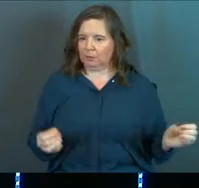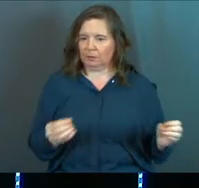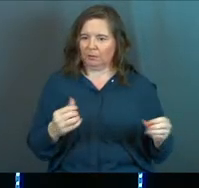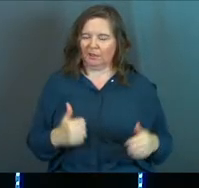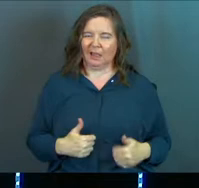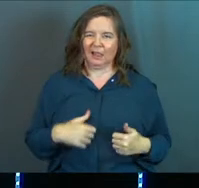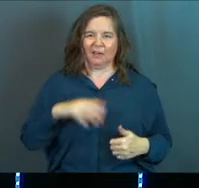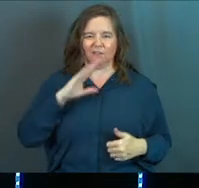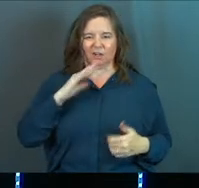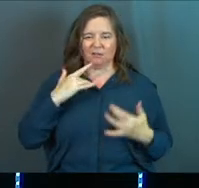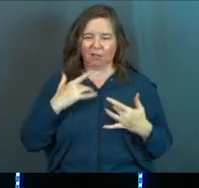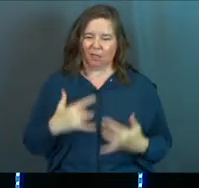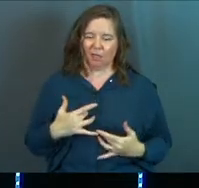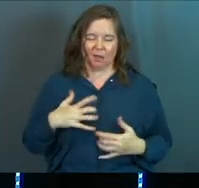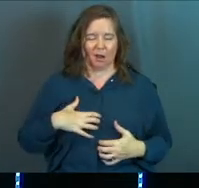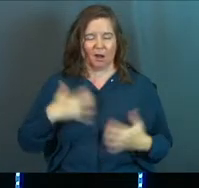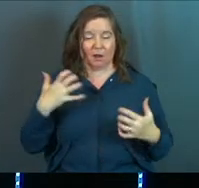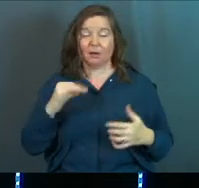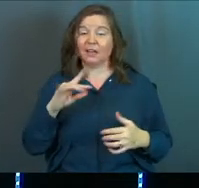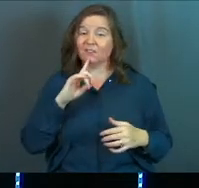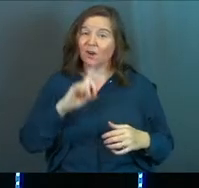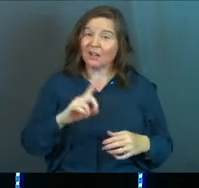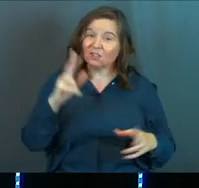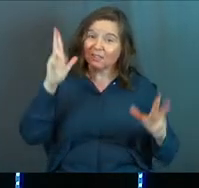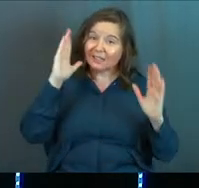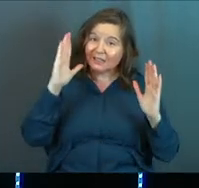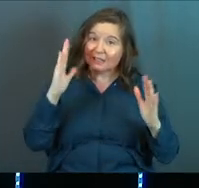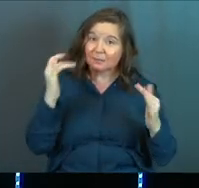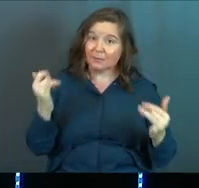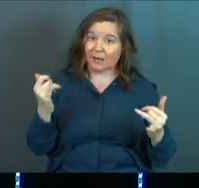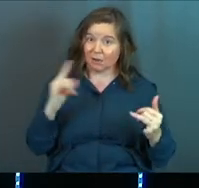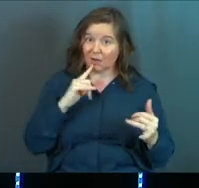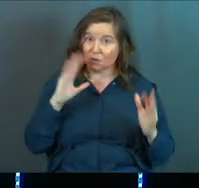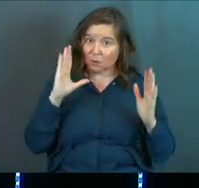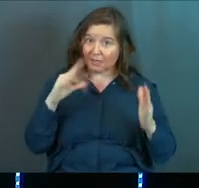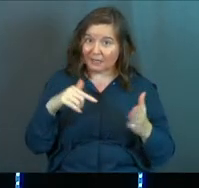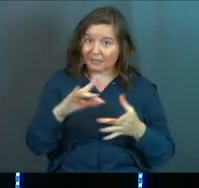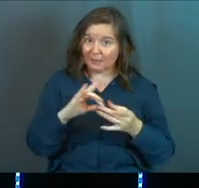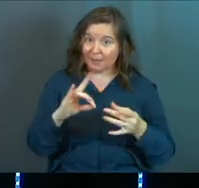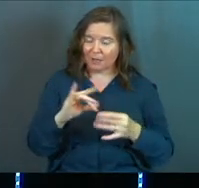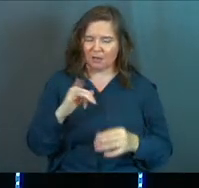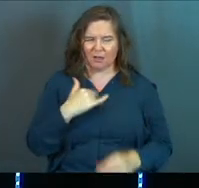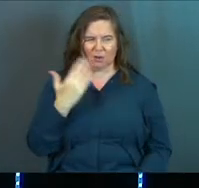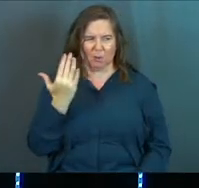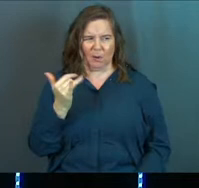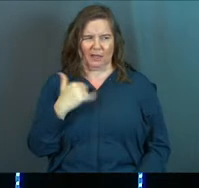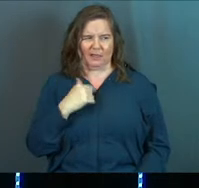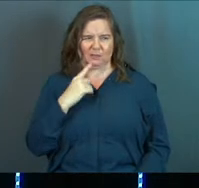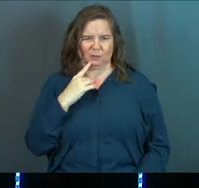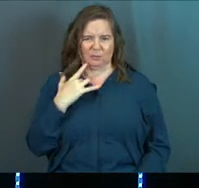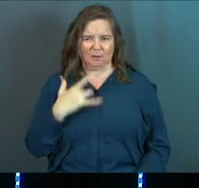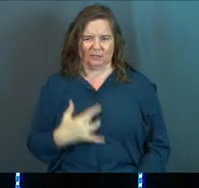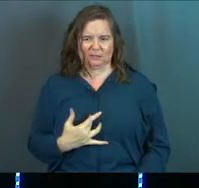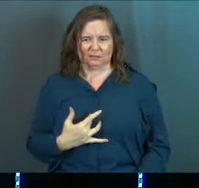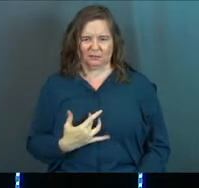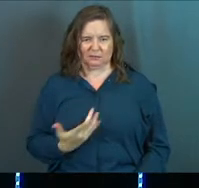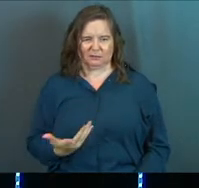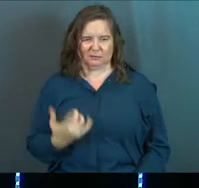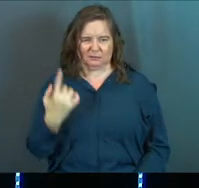discouraged, and angry. Now, if you're actually listening to me right now, and you listen to this passage, you're like, why is that so depressing?